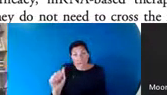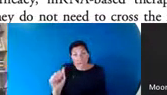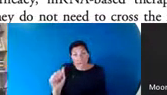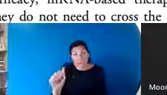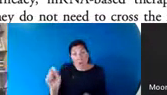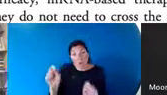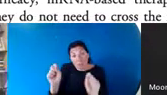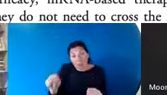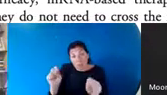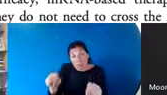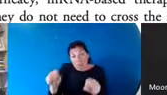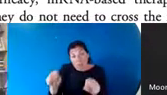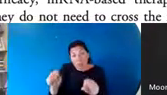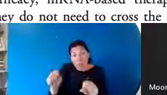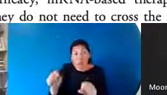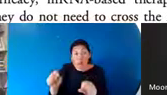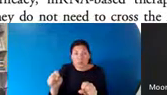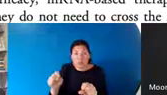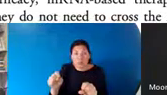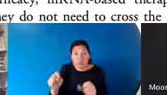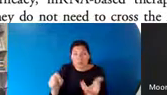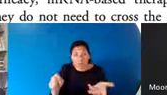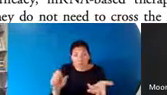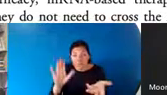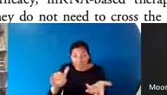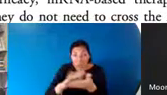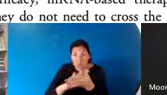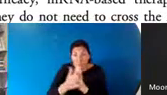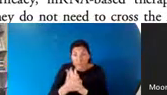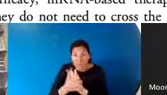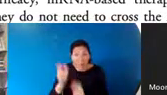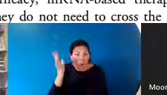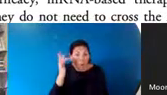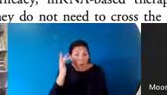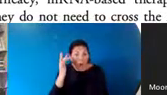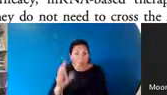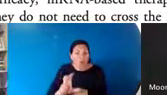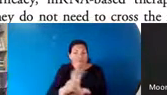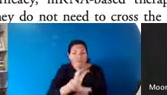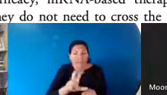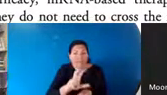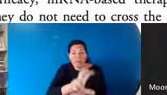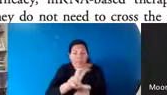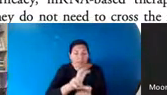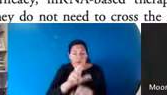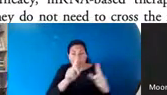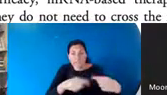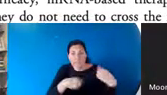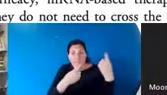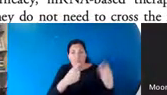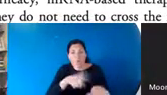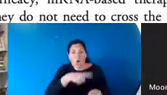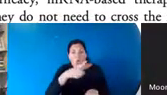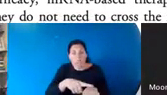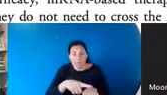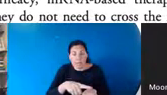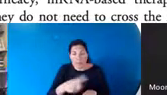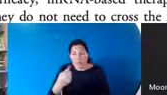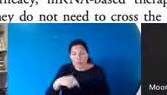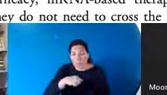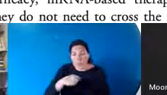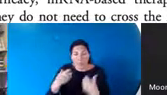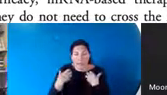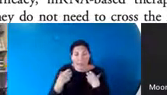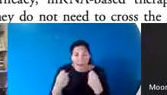-changing vaccine technology platform. It's exactly what it became. And that's because we invested in it for a long time. So all I'm saying is the things we invest in, our hospitals, our health systems,